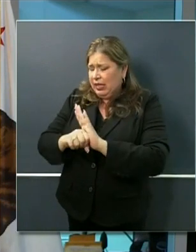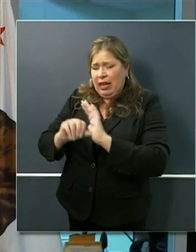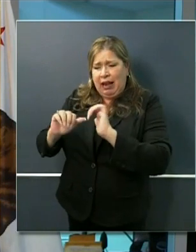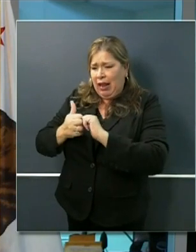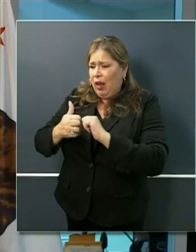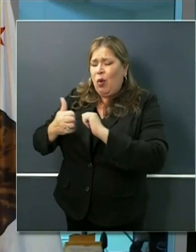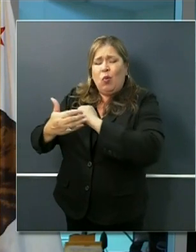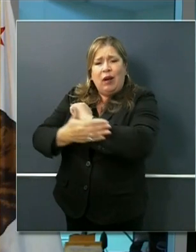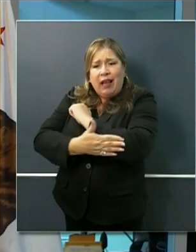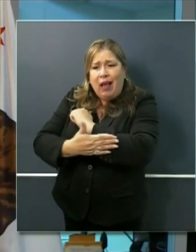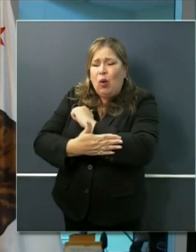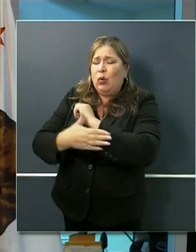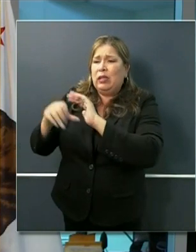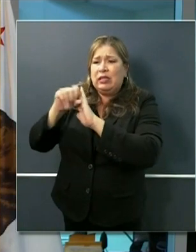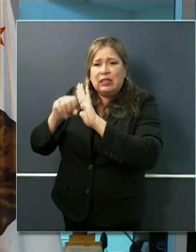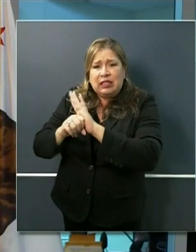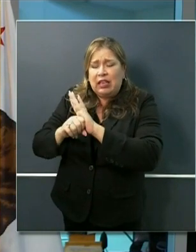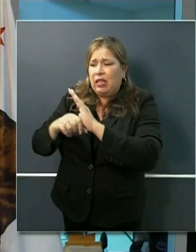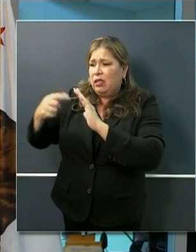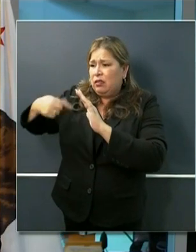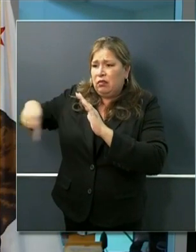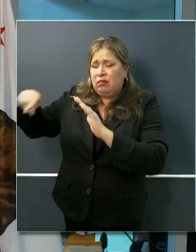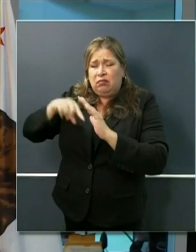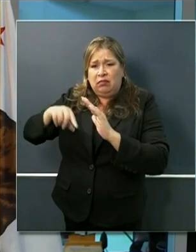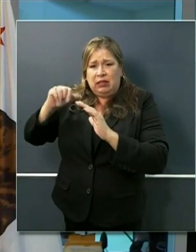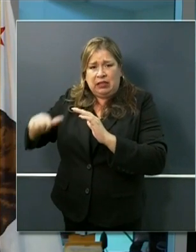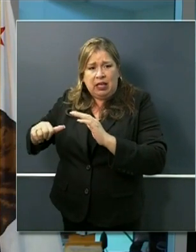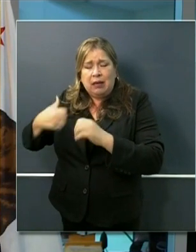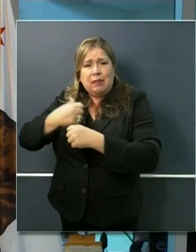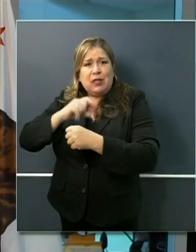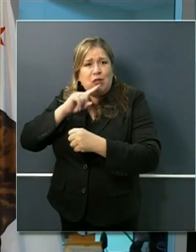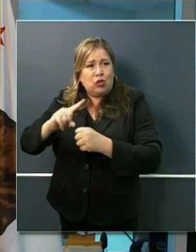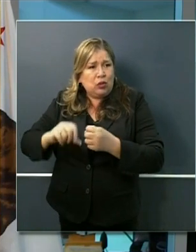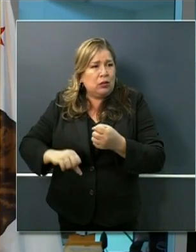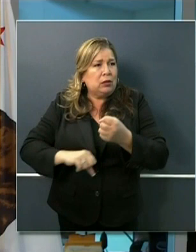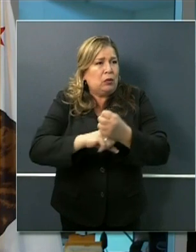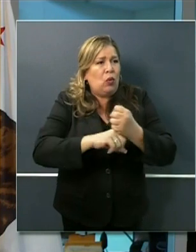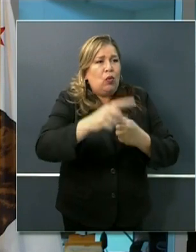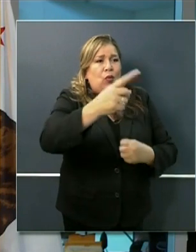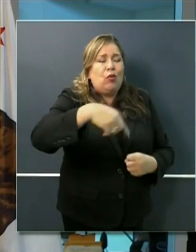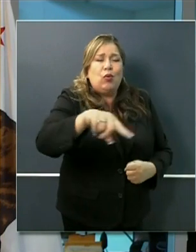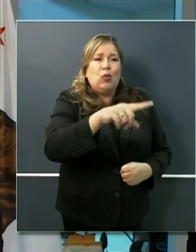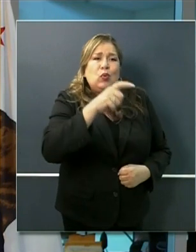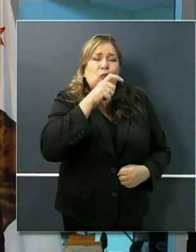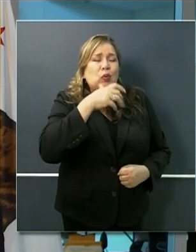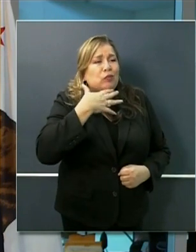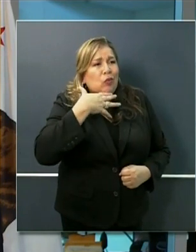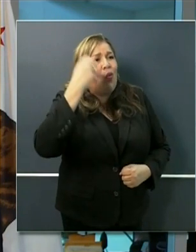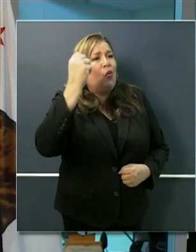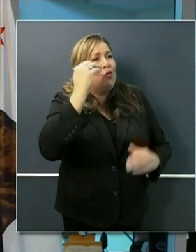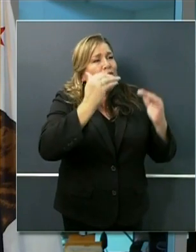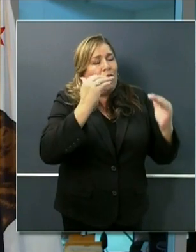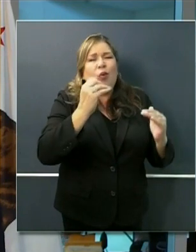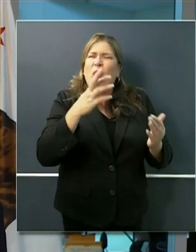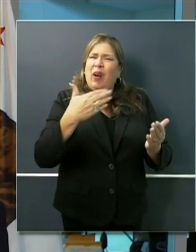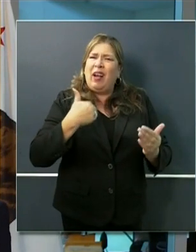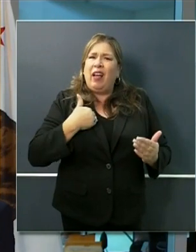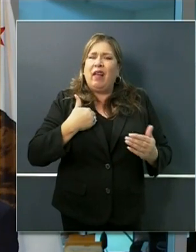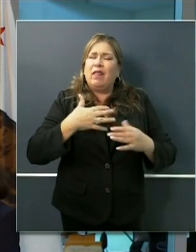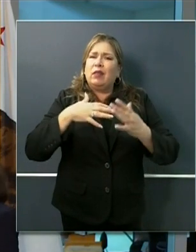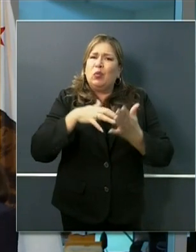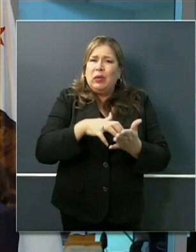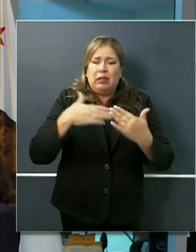ability to make sure that we assure that these older adults in their homes or who are medically at risk